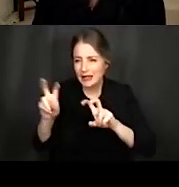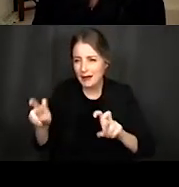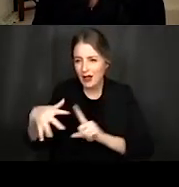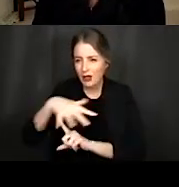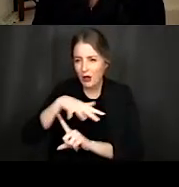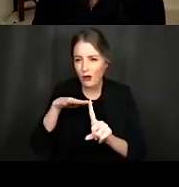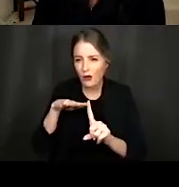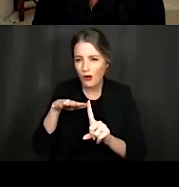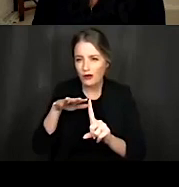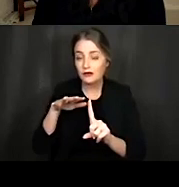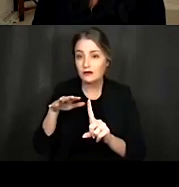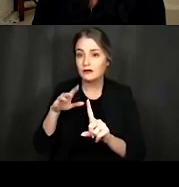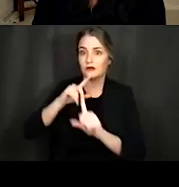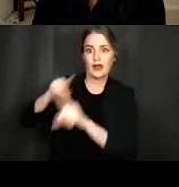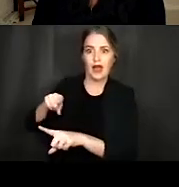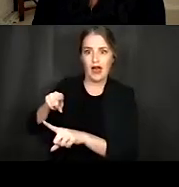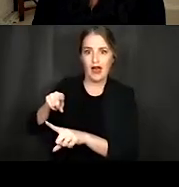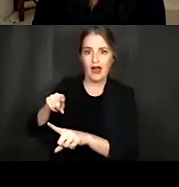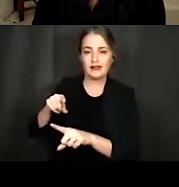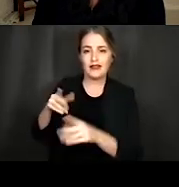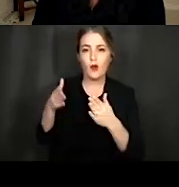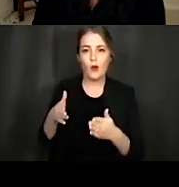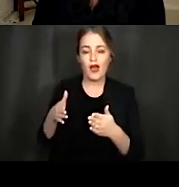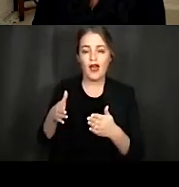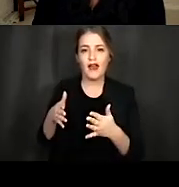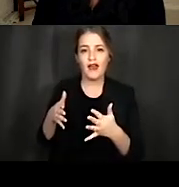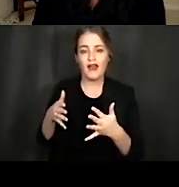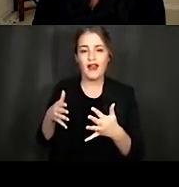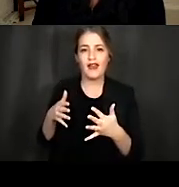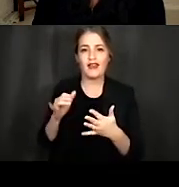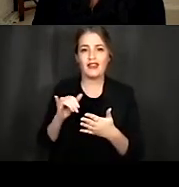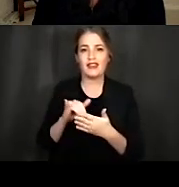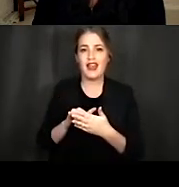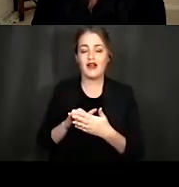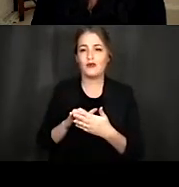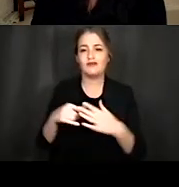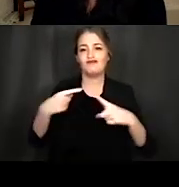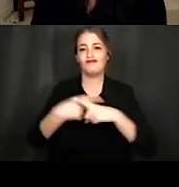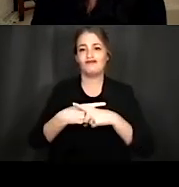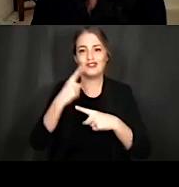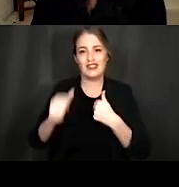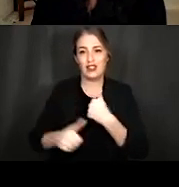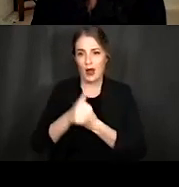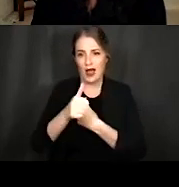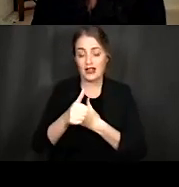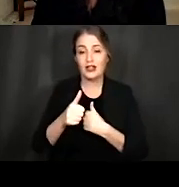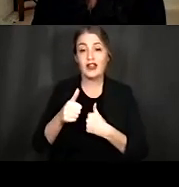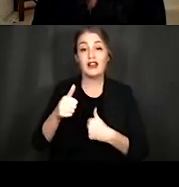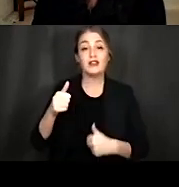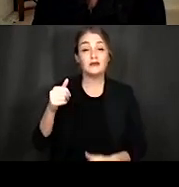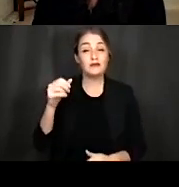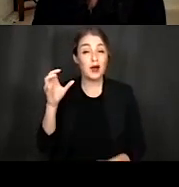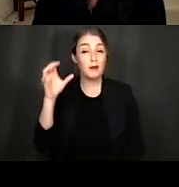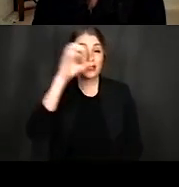it to react in a way that was incommensurate to the threat response. The perceived threat was